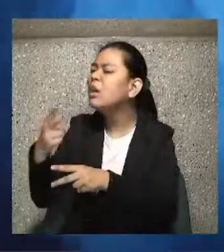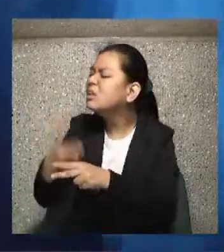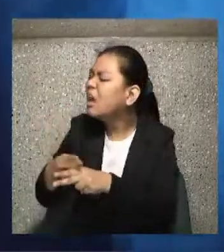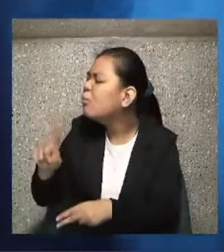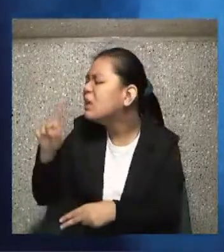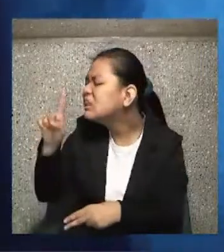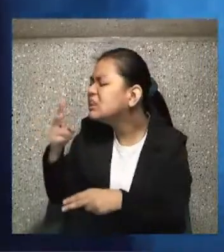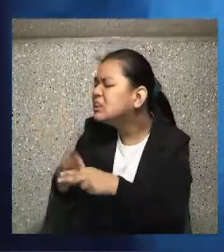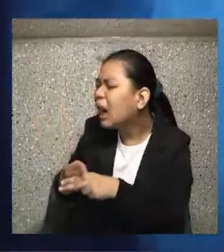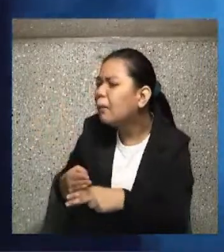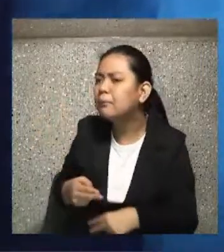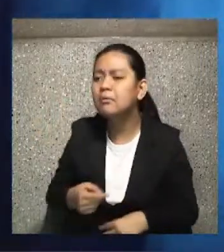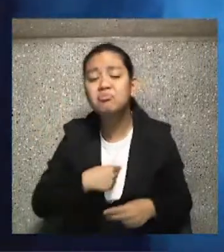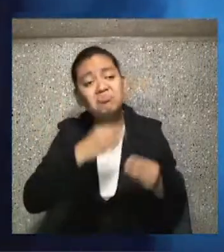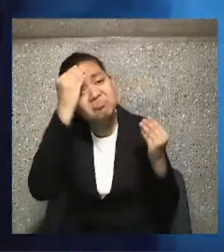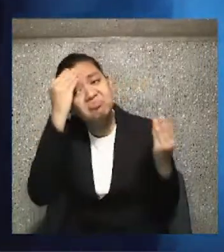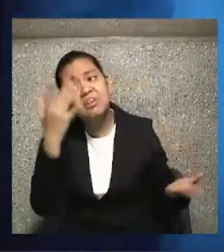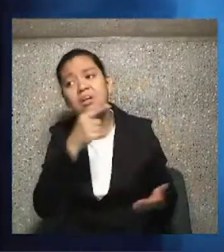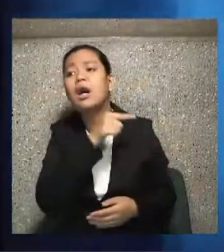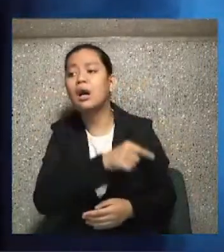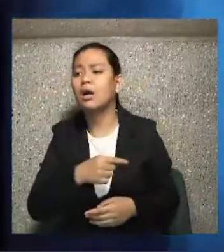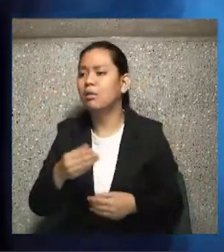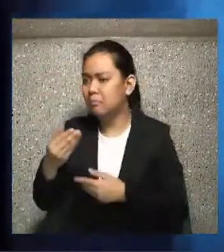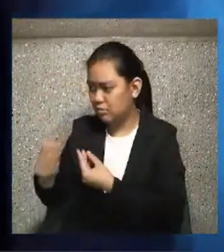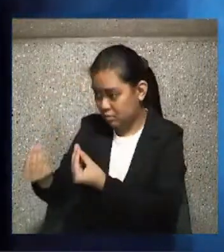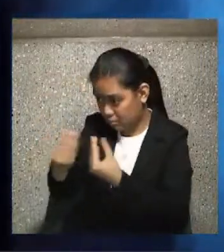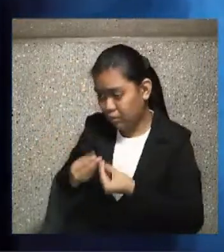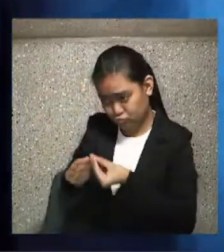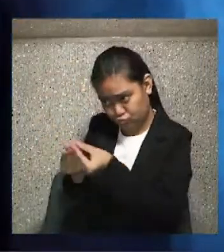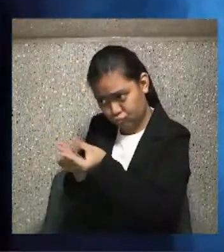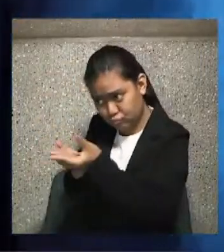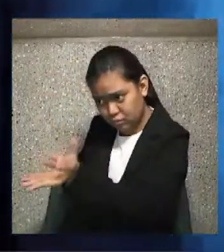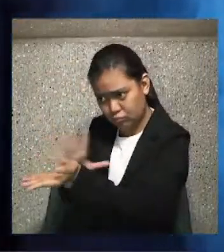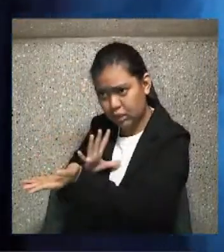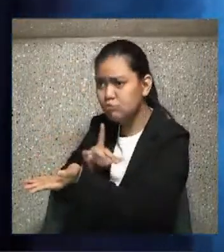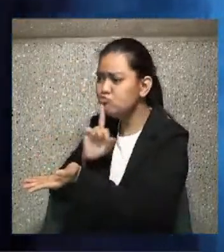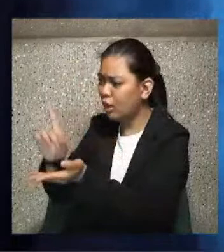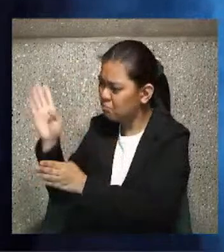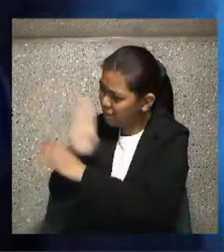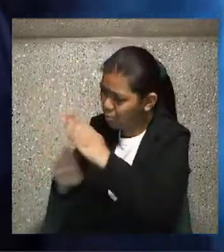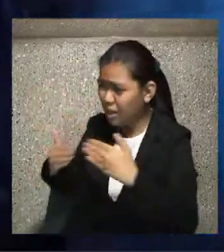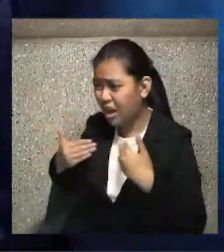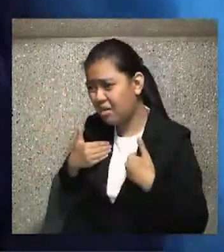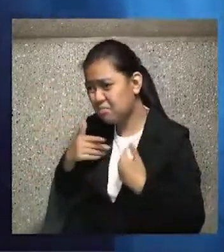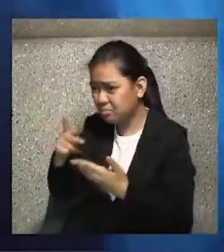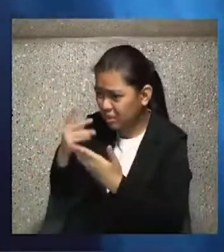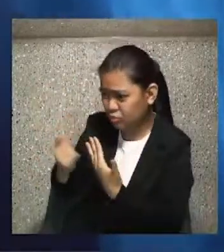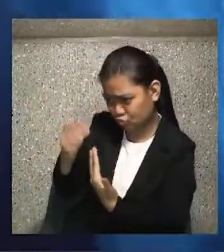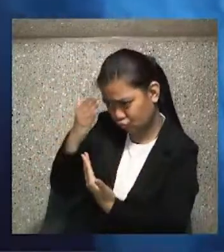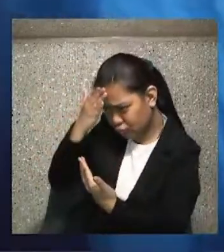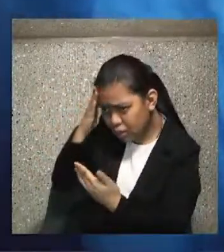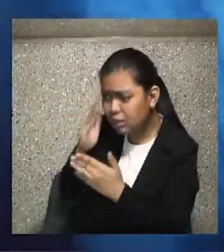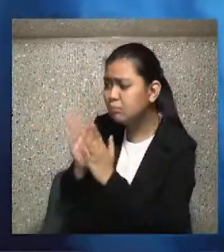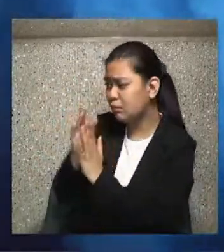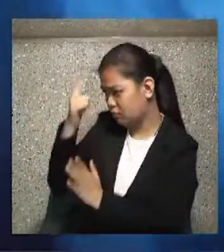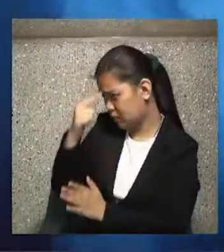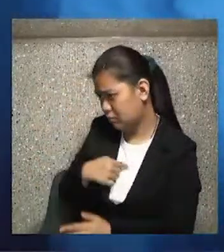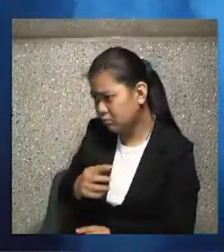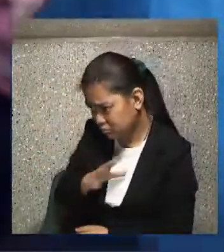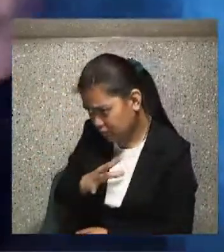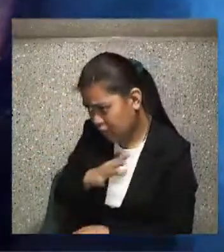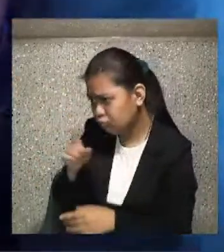Here's your sandwich. I'm having a rough day. Will you pray for me? I have a project to complete. Yeah. And I said, and I'll pray for you, too.